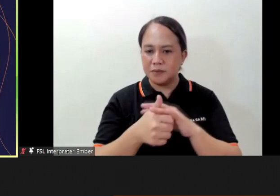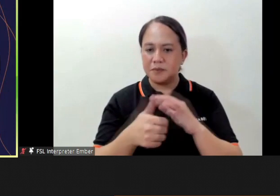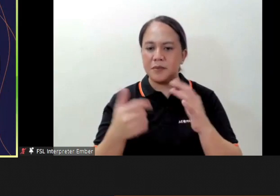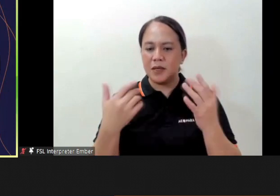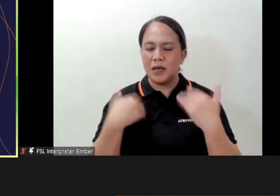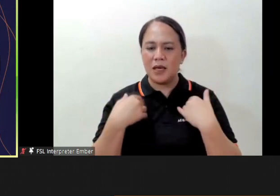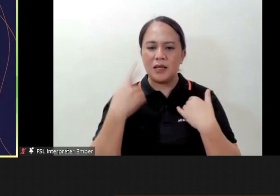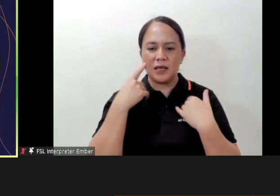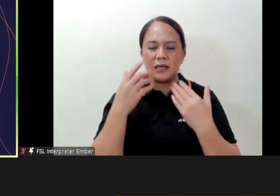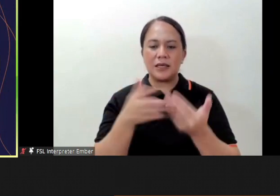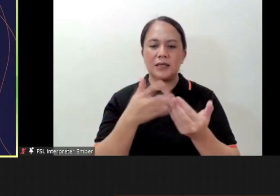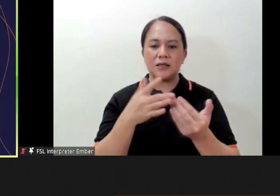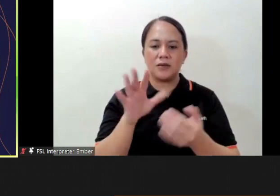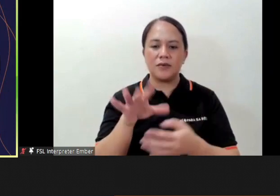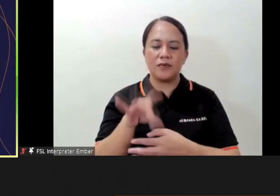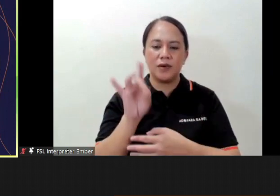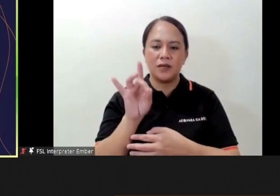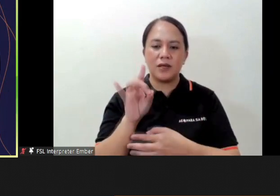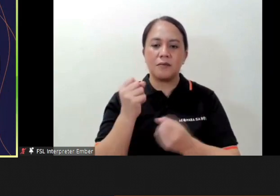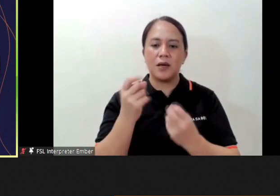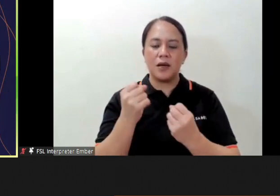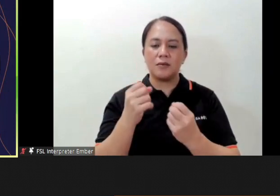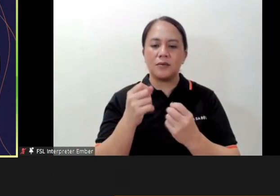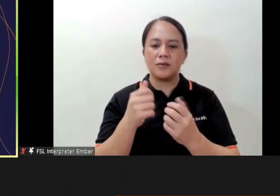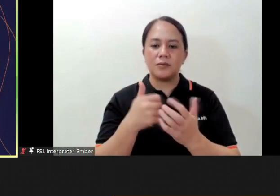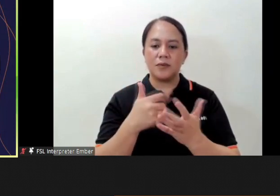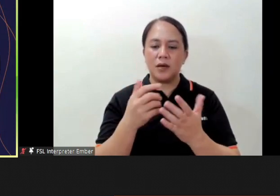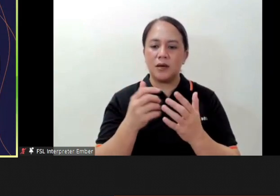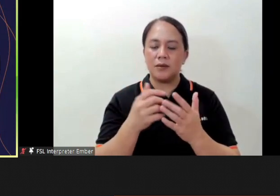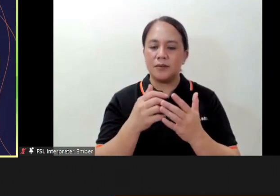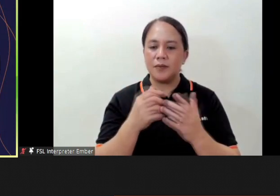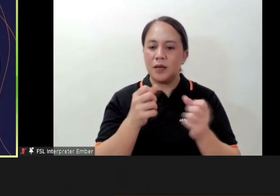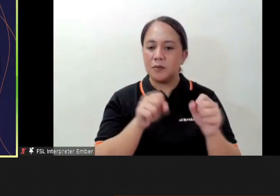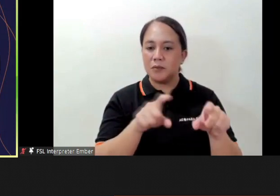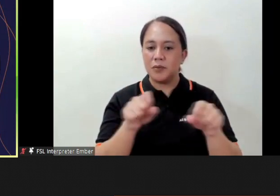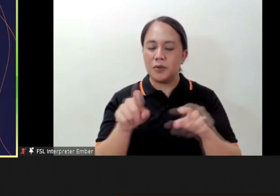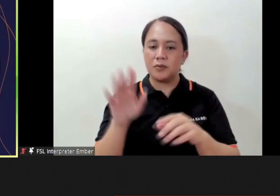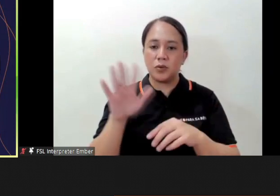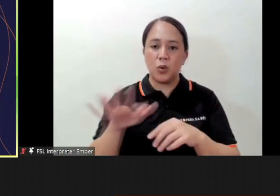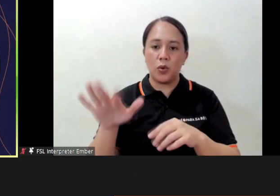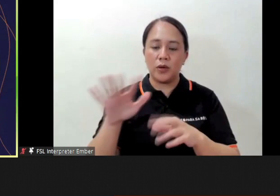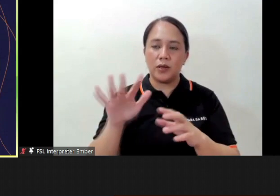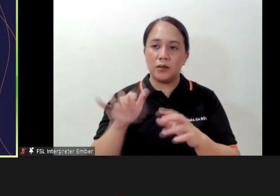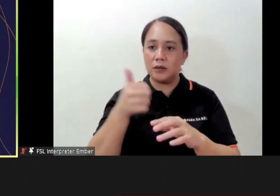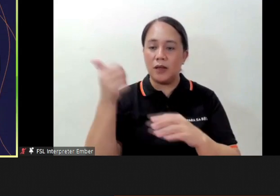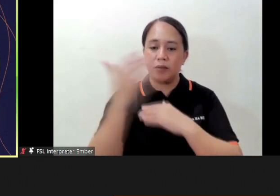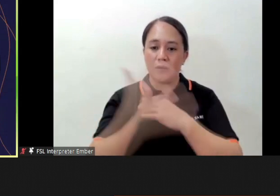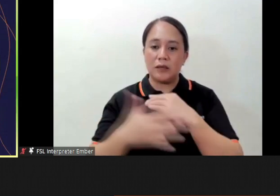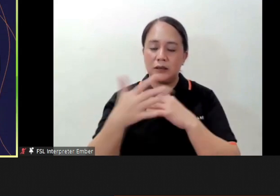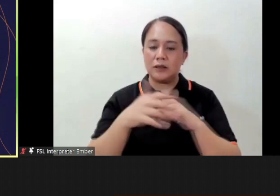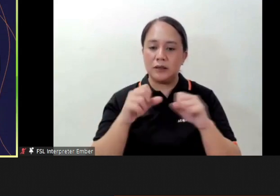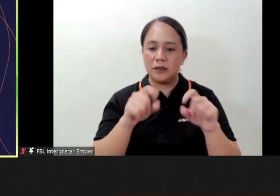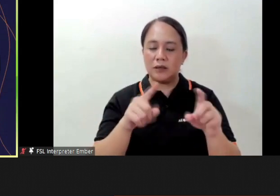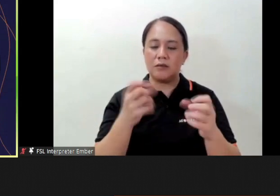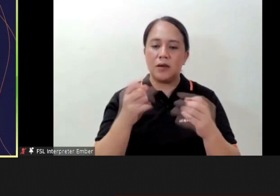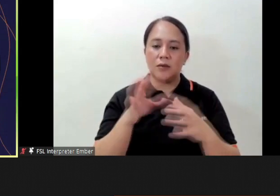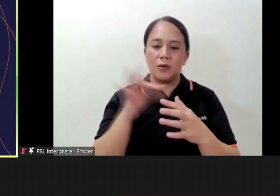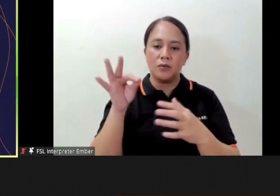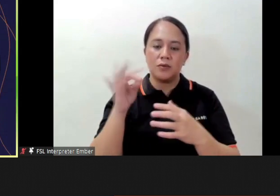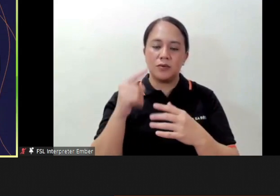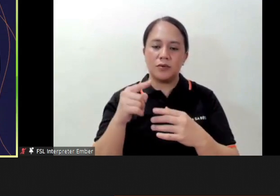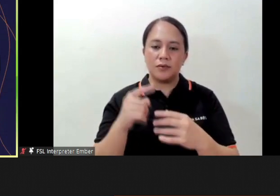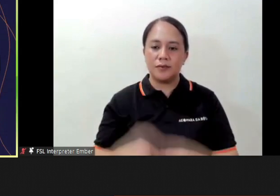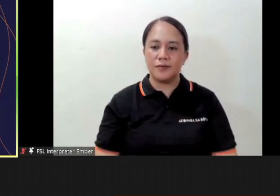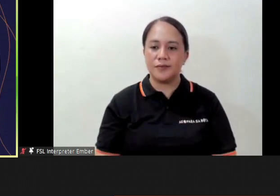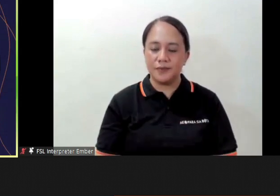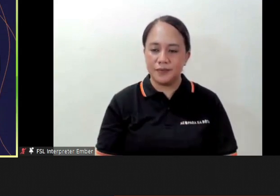are a lot of competitors both locally and also abroad so there many options for your rope flows